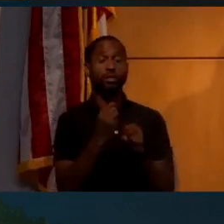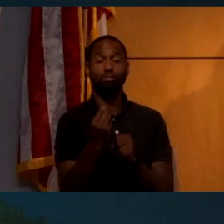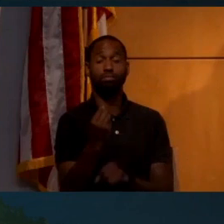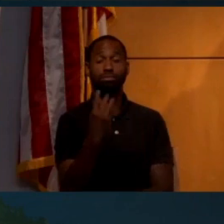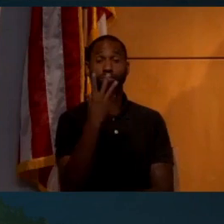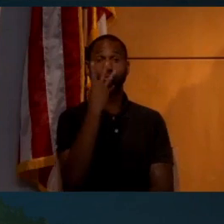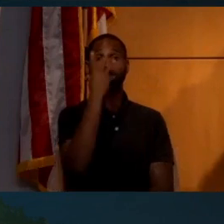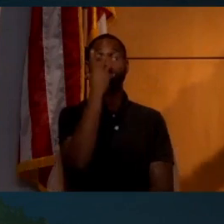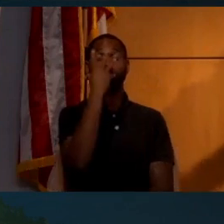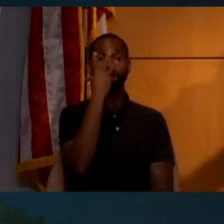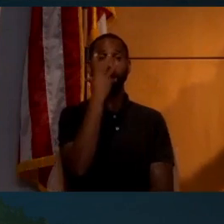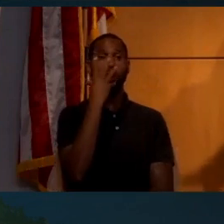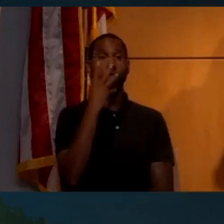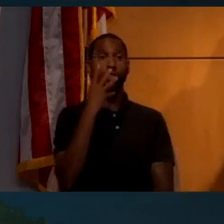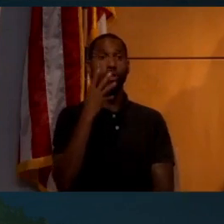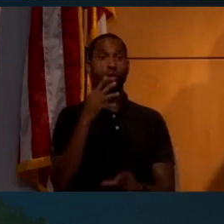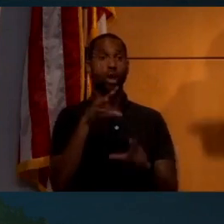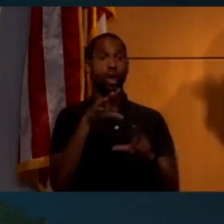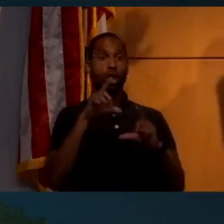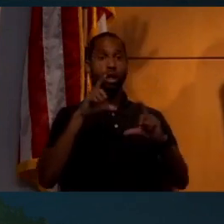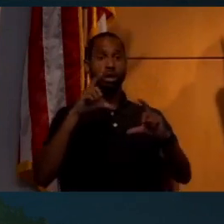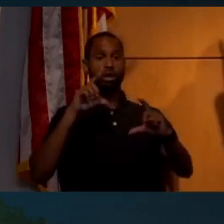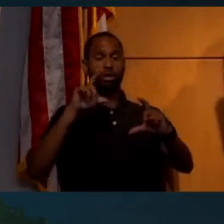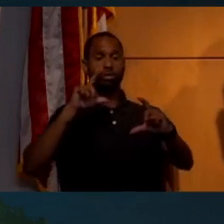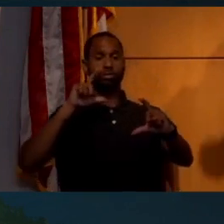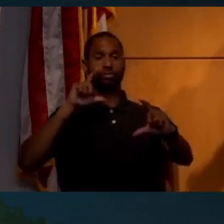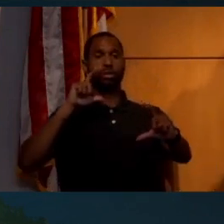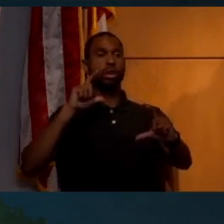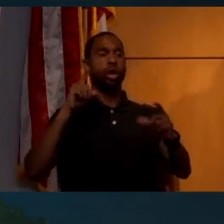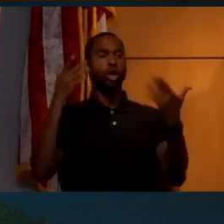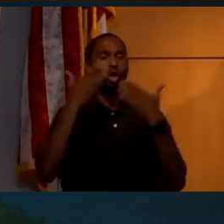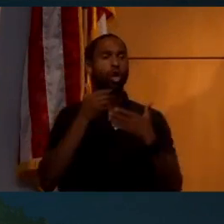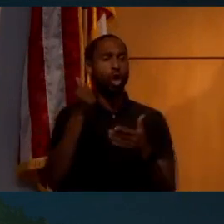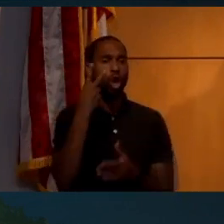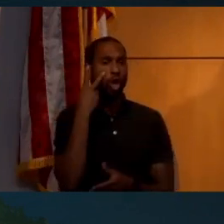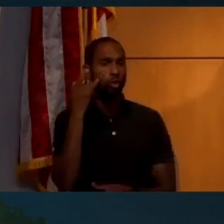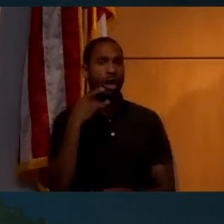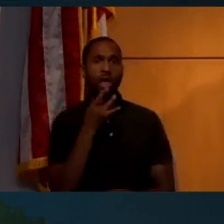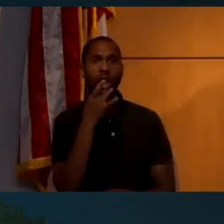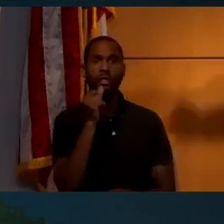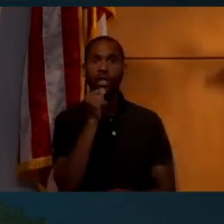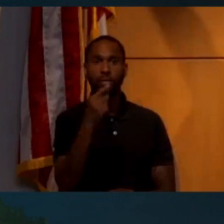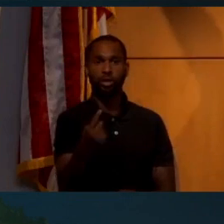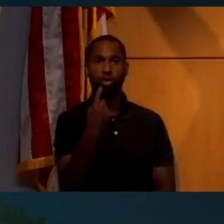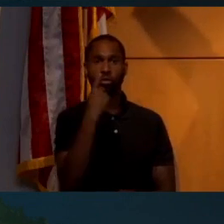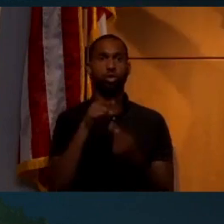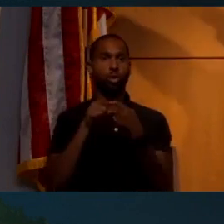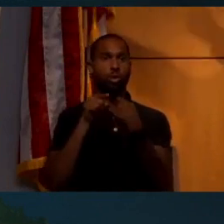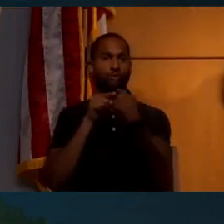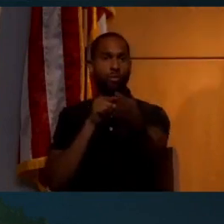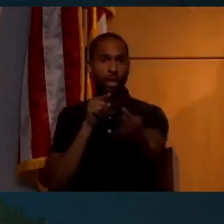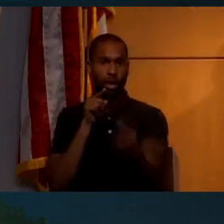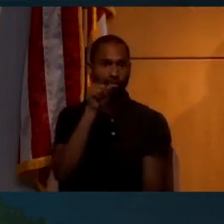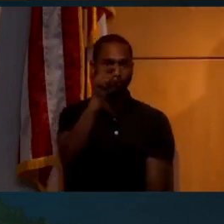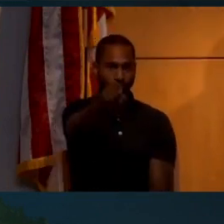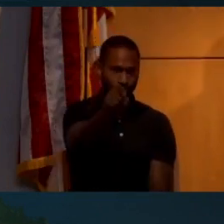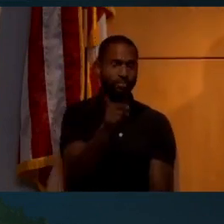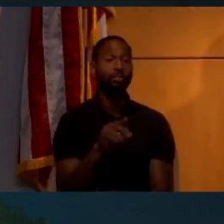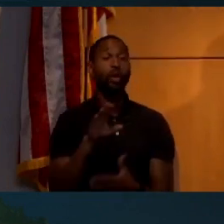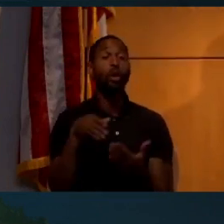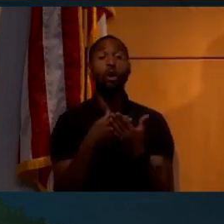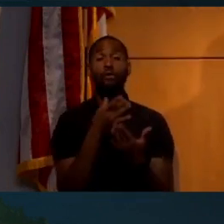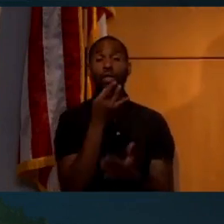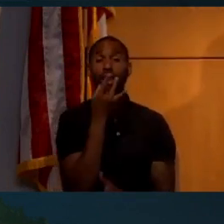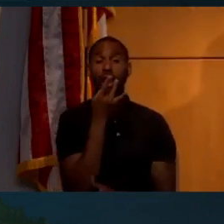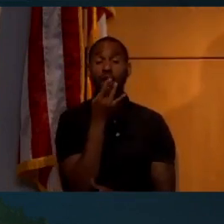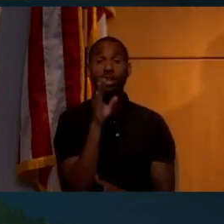light right back to me. the farther out I look, the dimmer it looks because that light is not coming toward me. It's going away from me. So all the